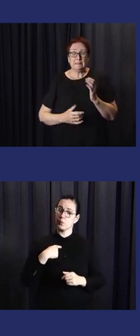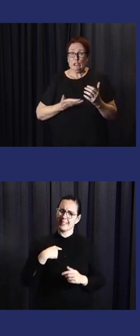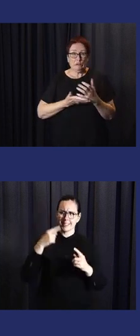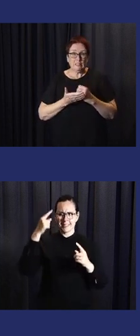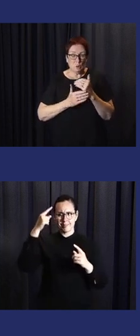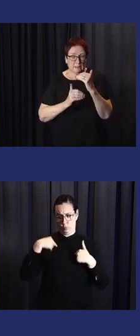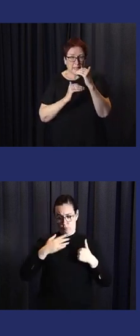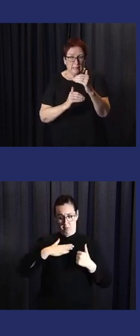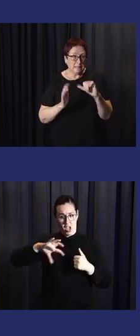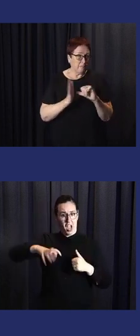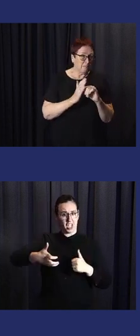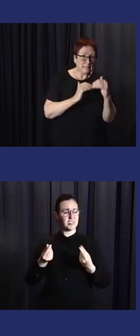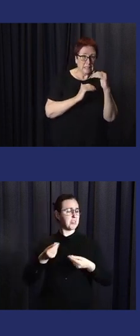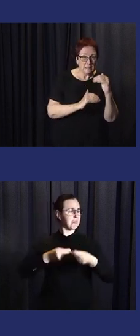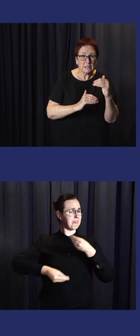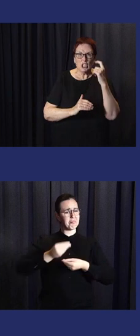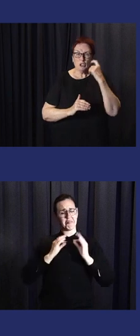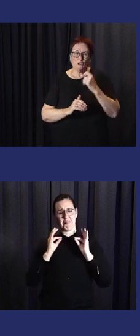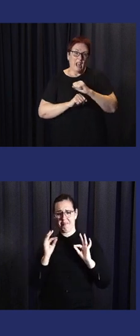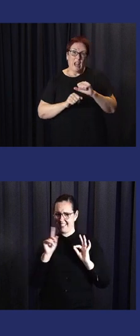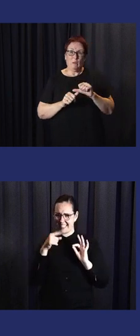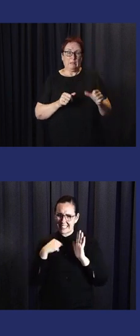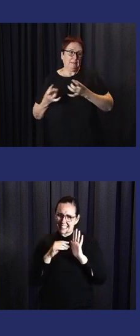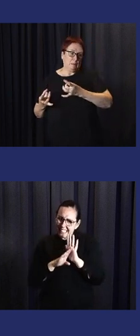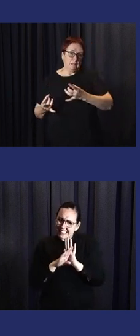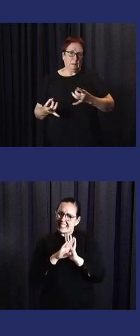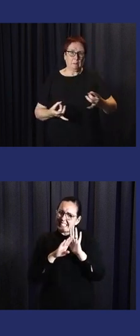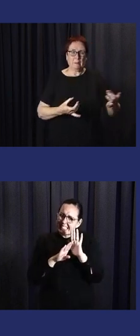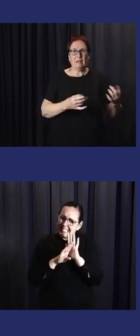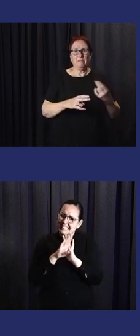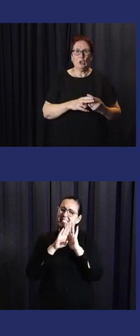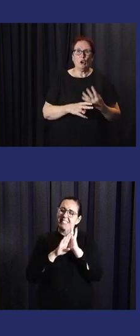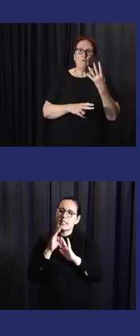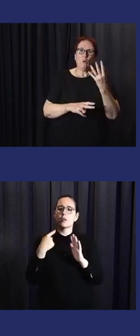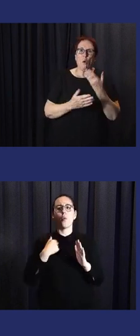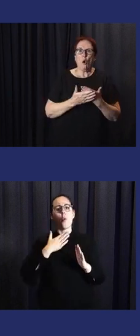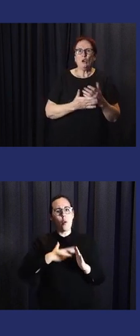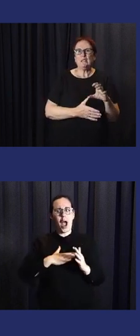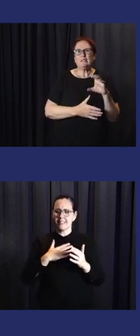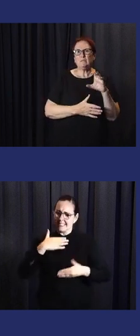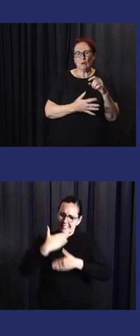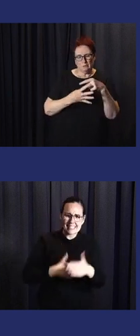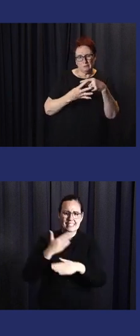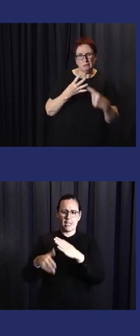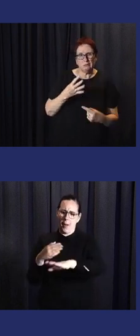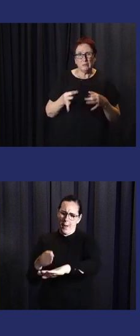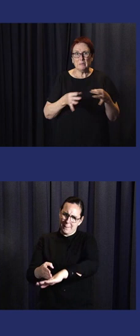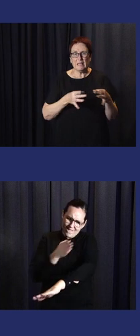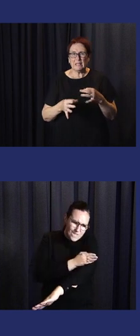country, so resources are limited. So it is very important for us to try our best to